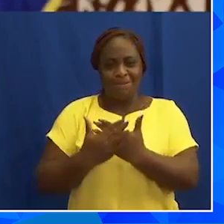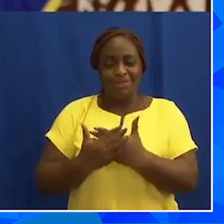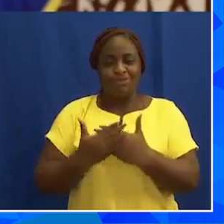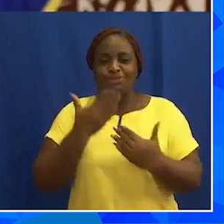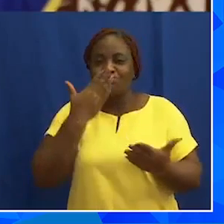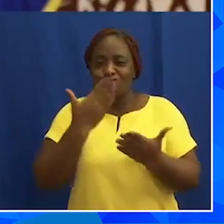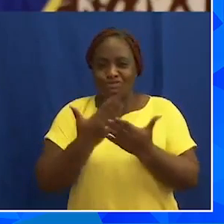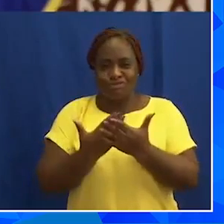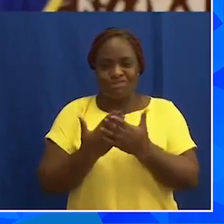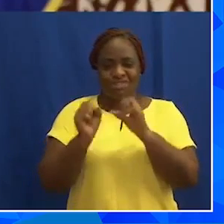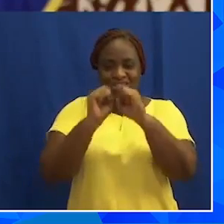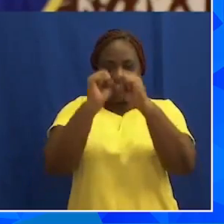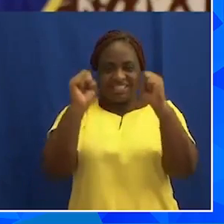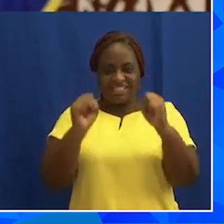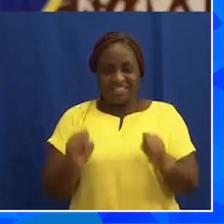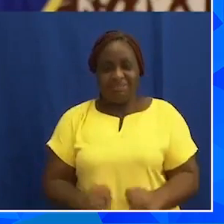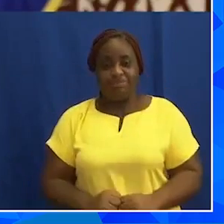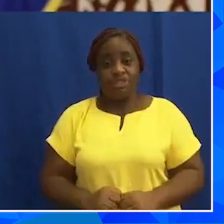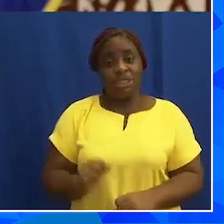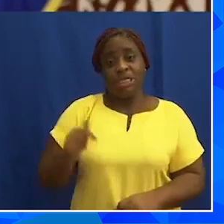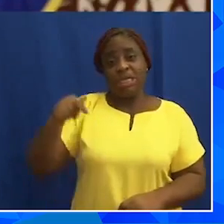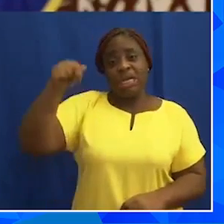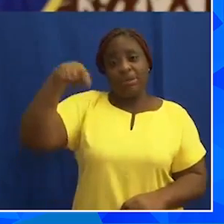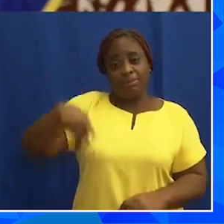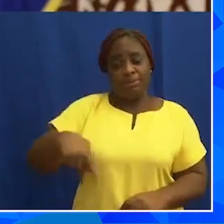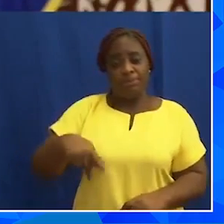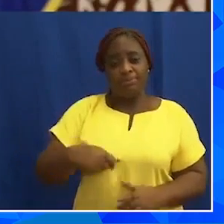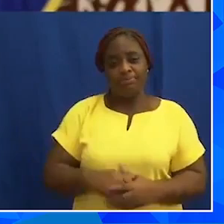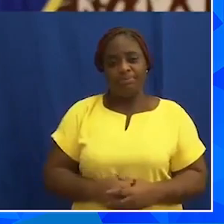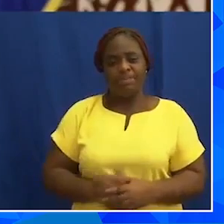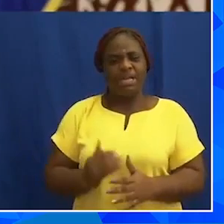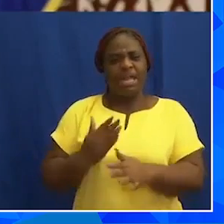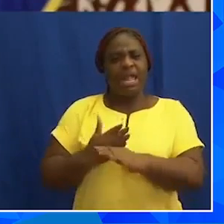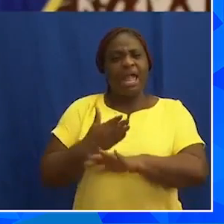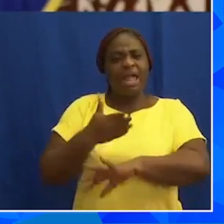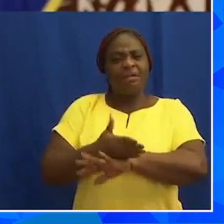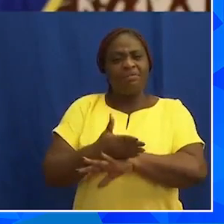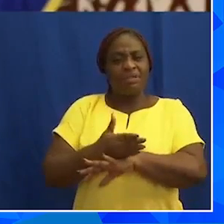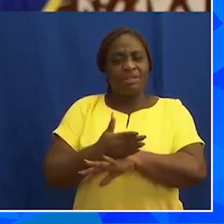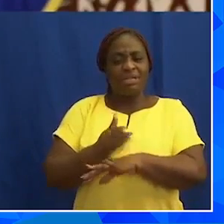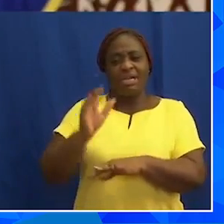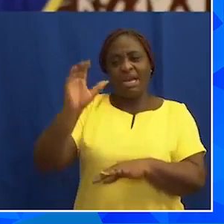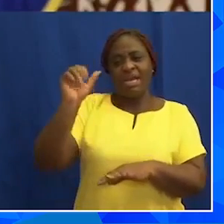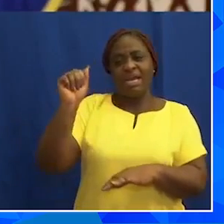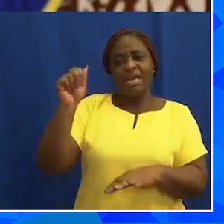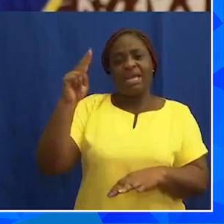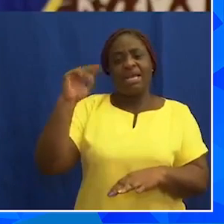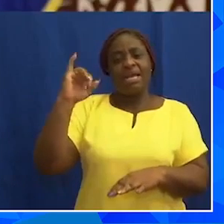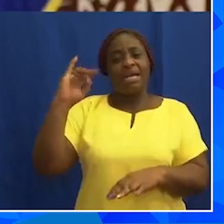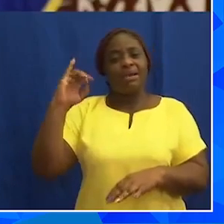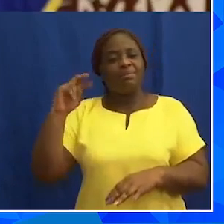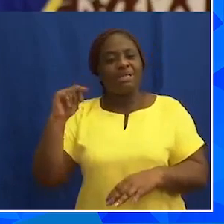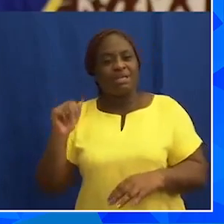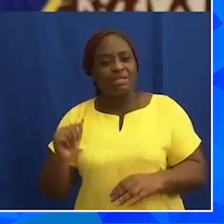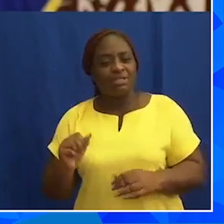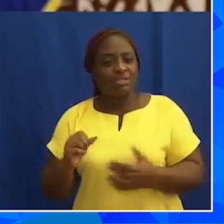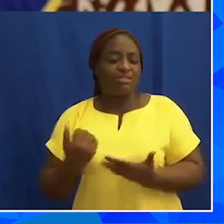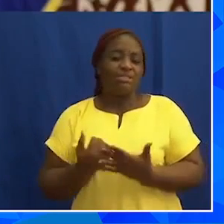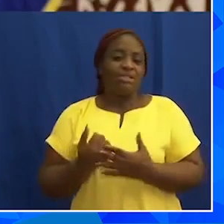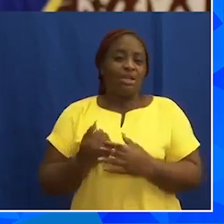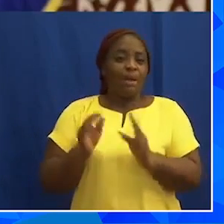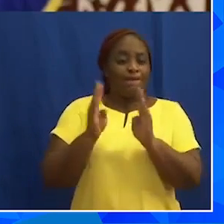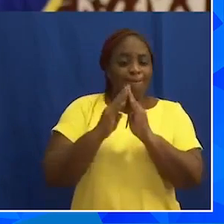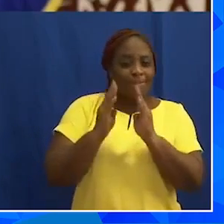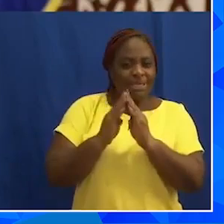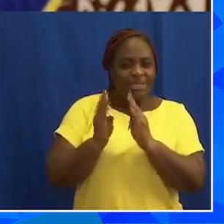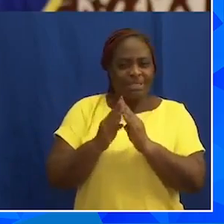In April, after the cabinet retreat of the first quarter in